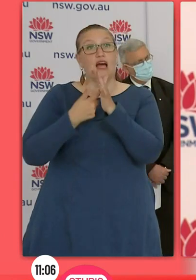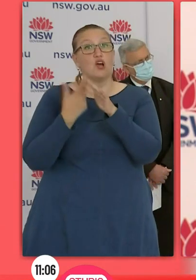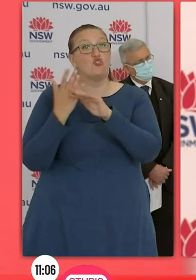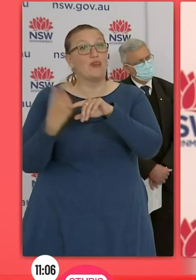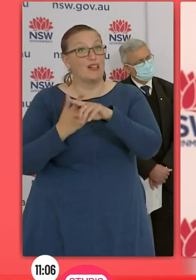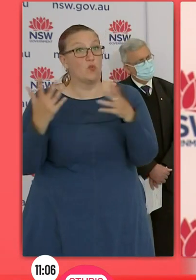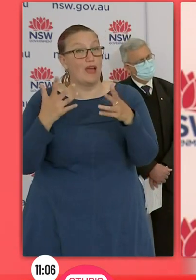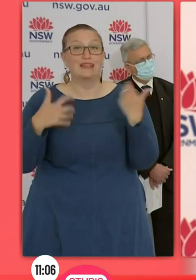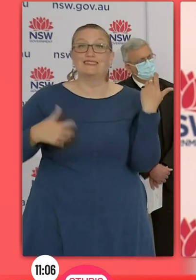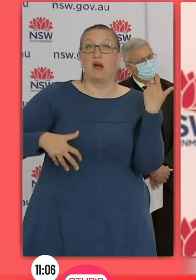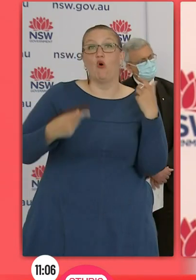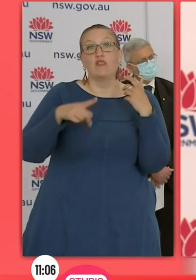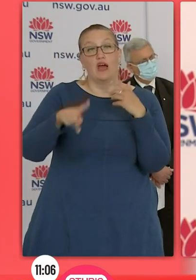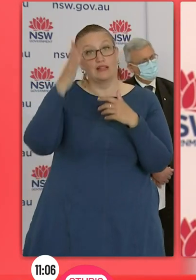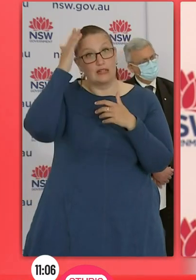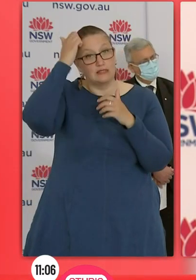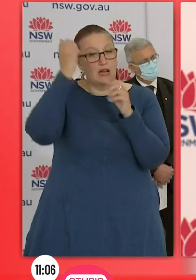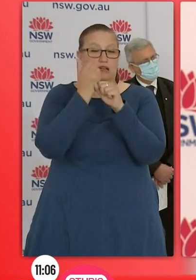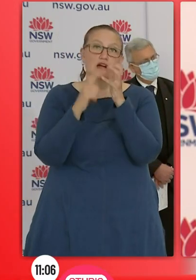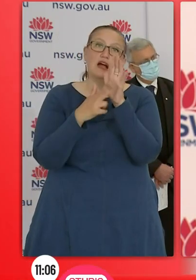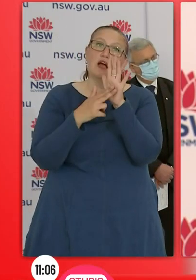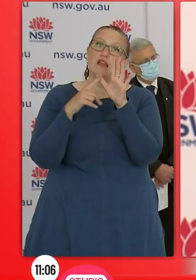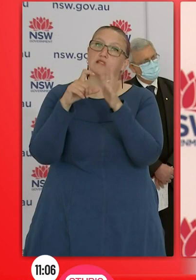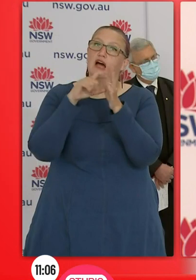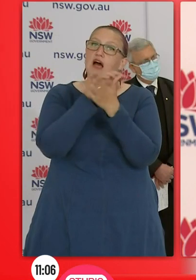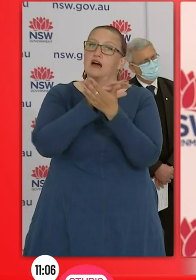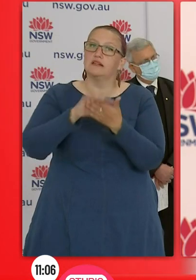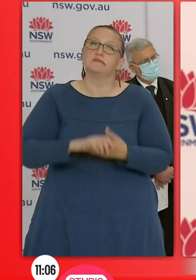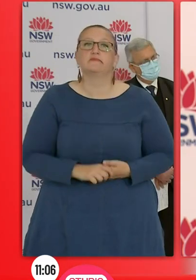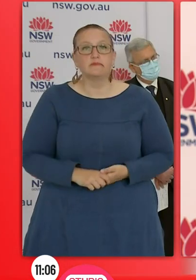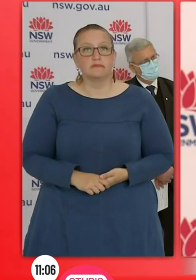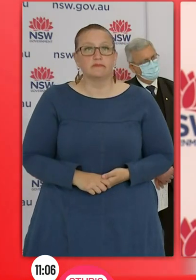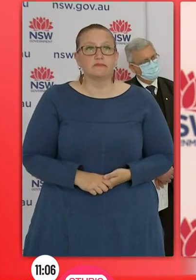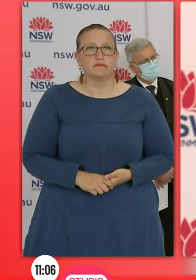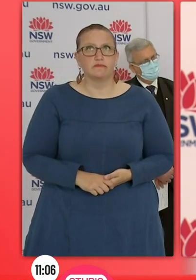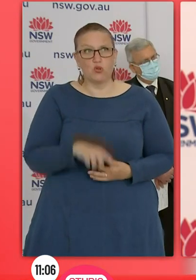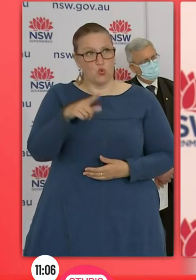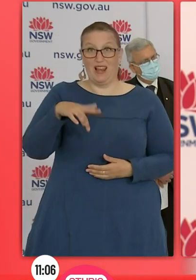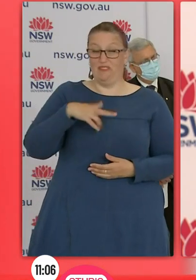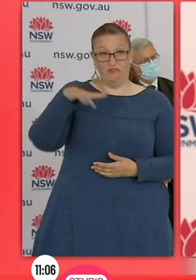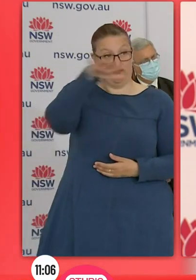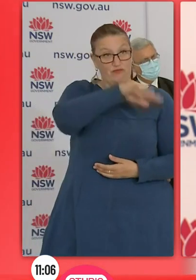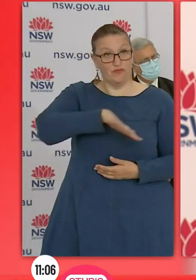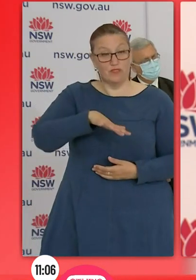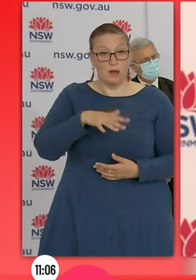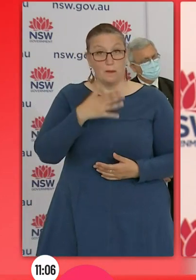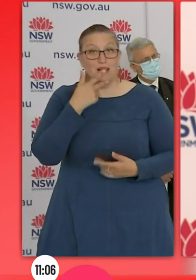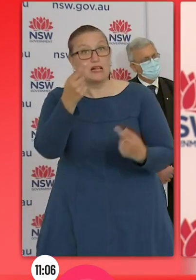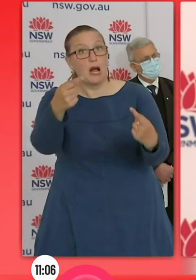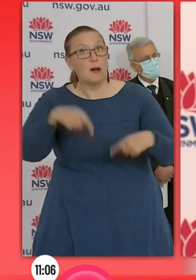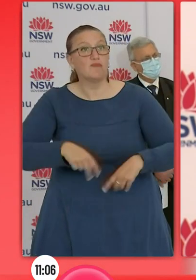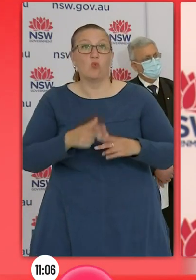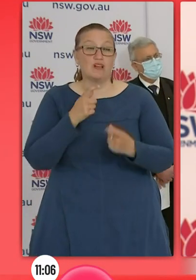any of those areas please come forward for testing. We're currently unaware of any COVID positive people